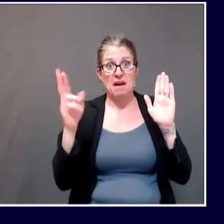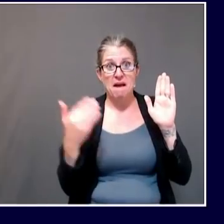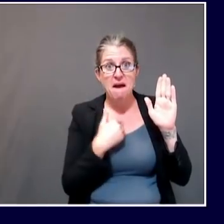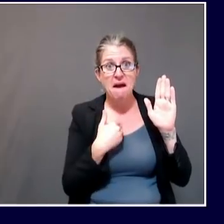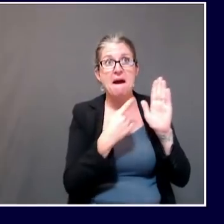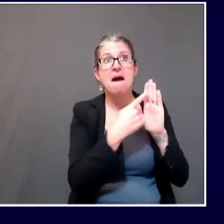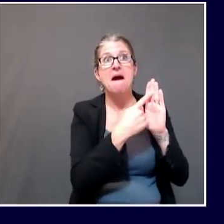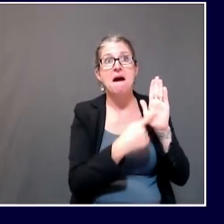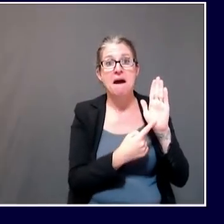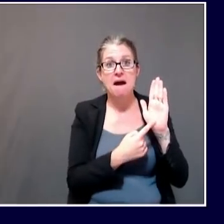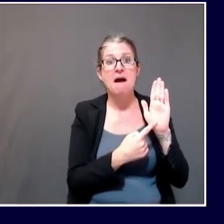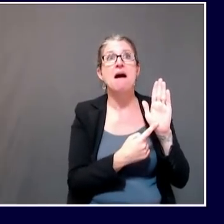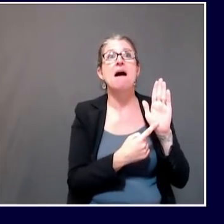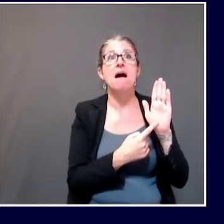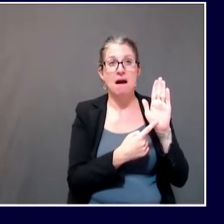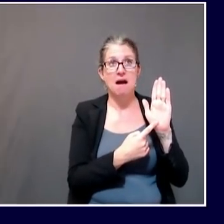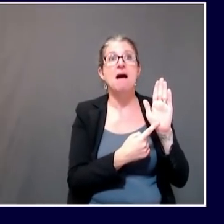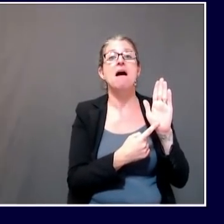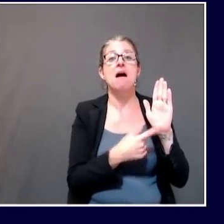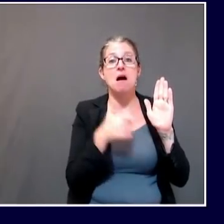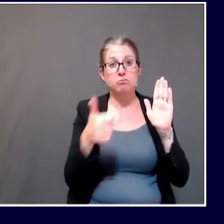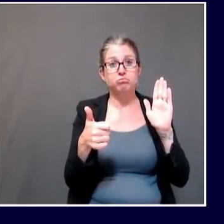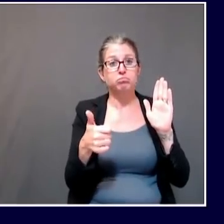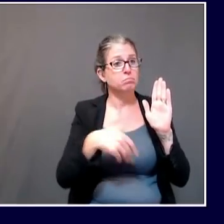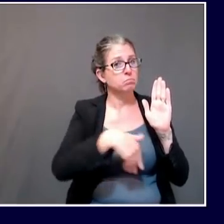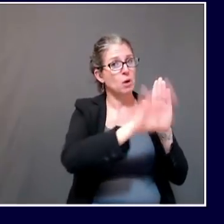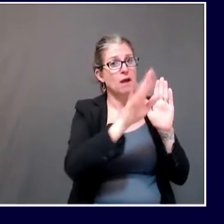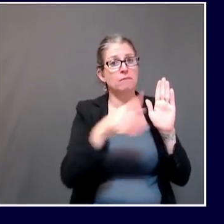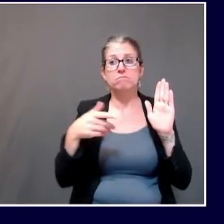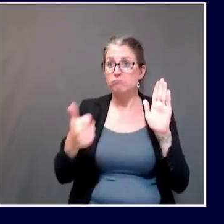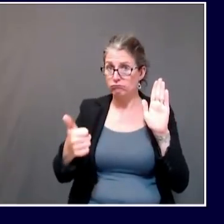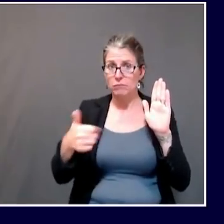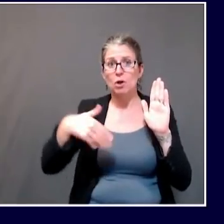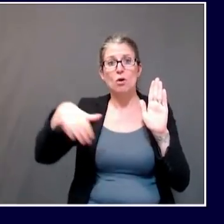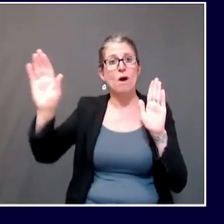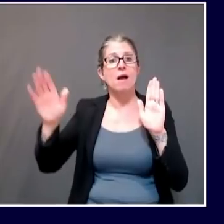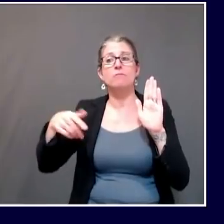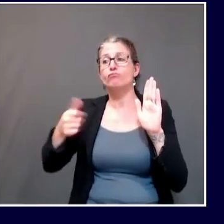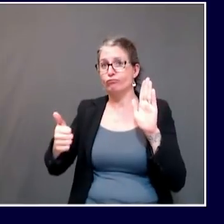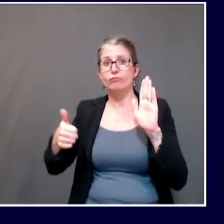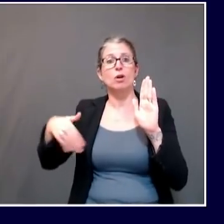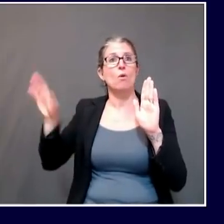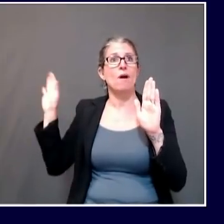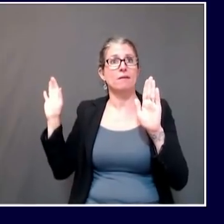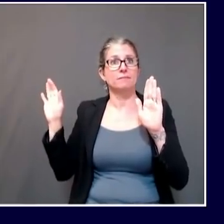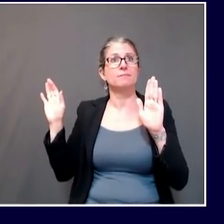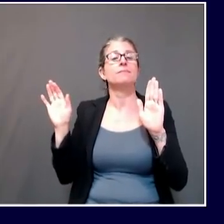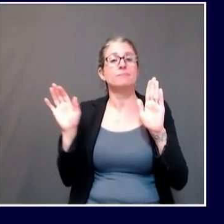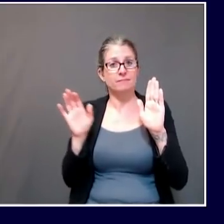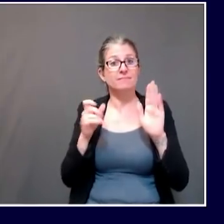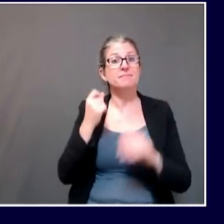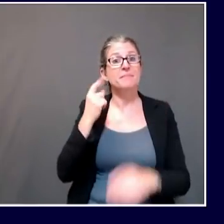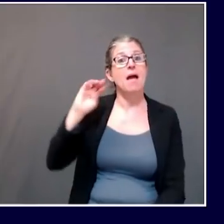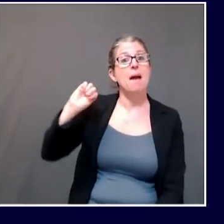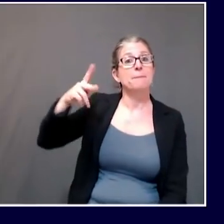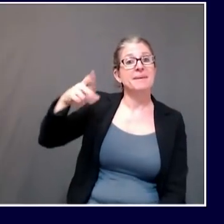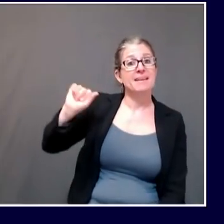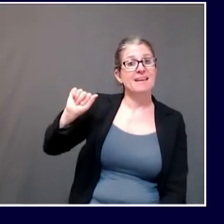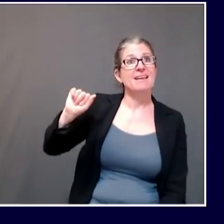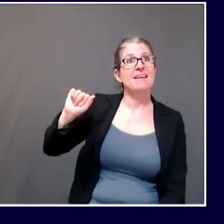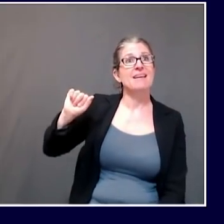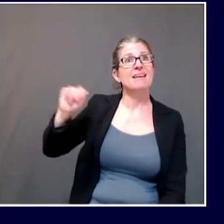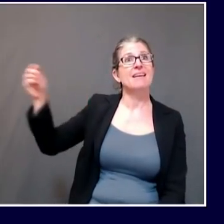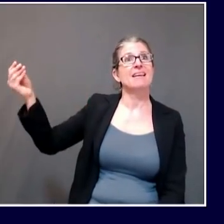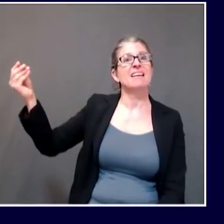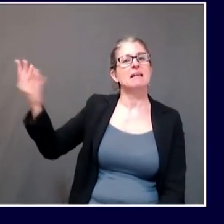Principals Association that they were working on school sports. They did ask us questions beginning of mid-August. We responded to their questions.